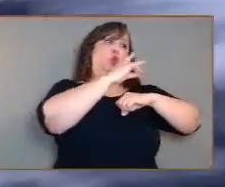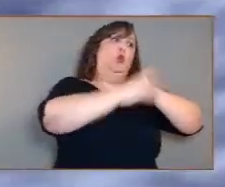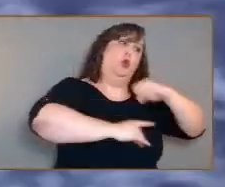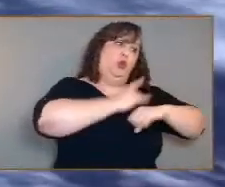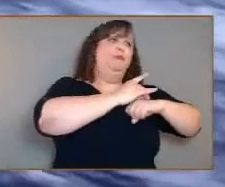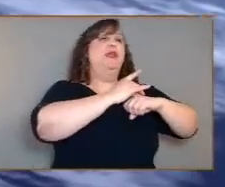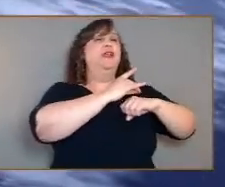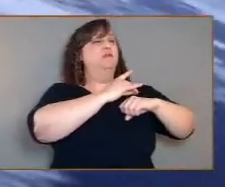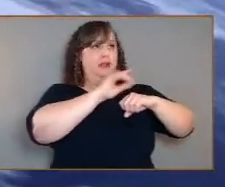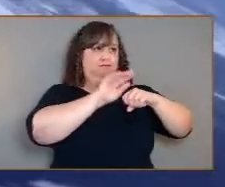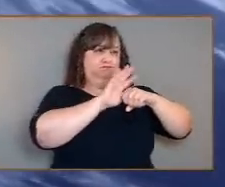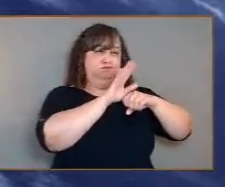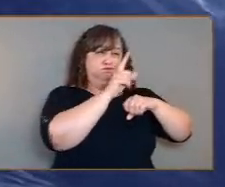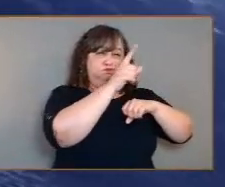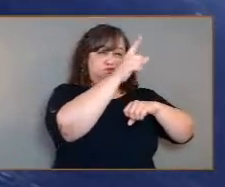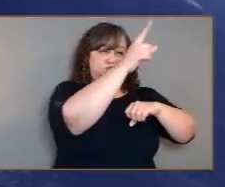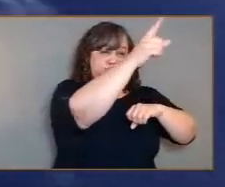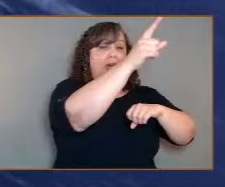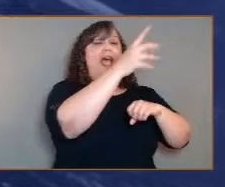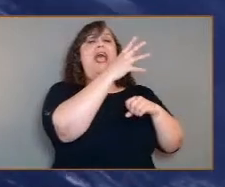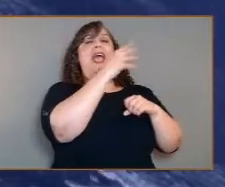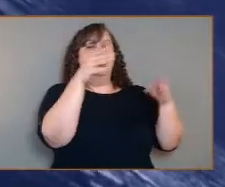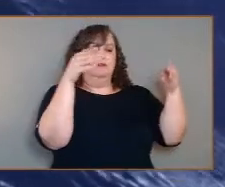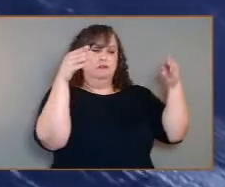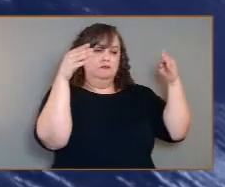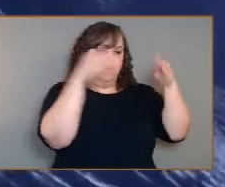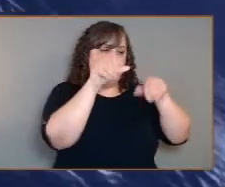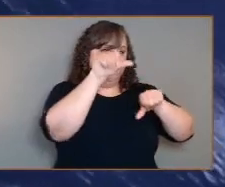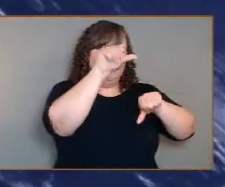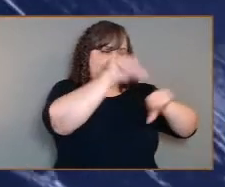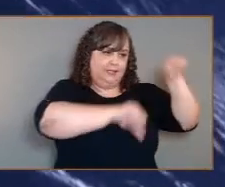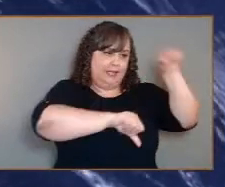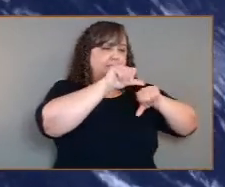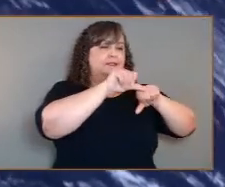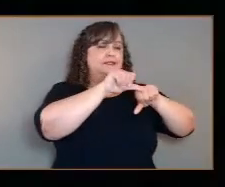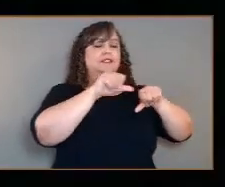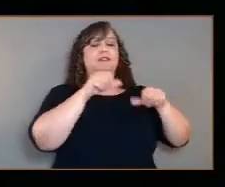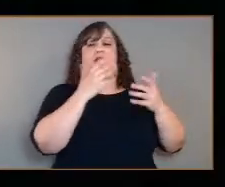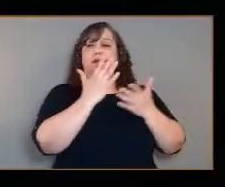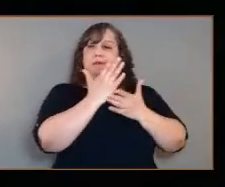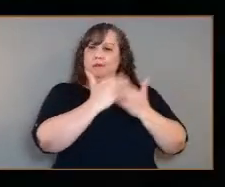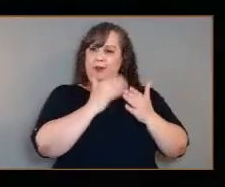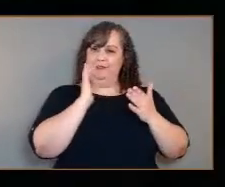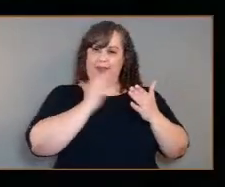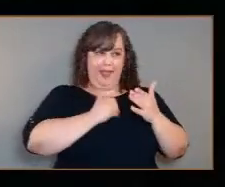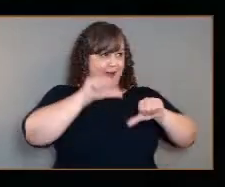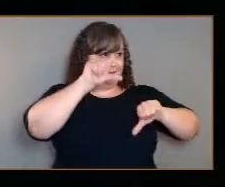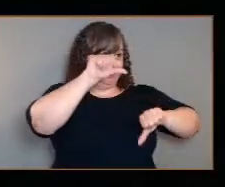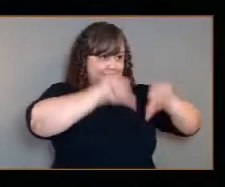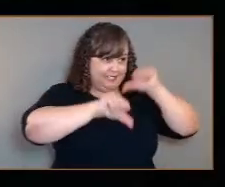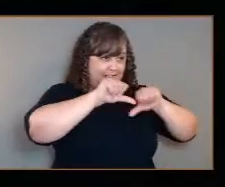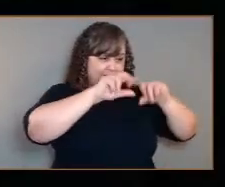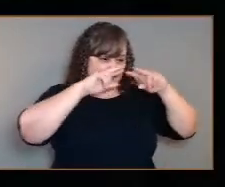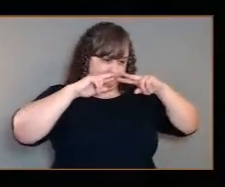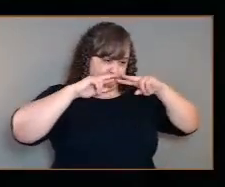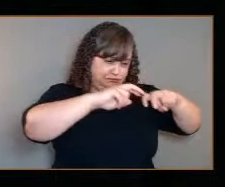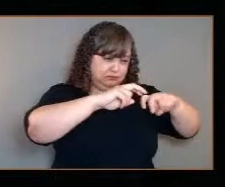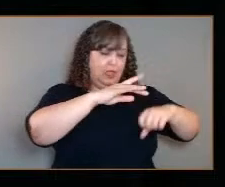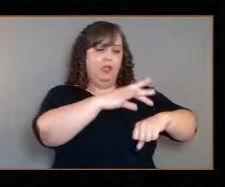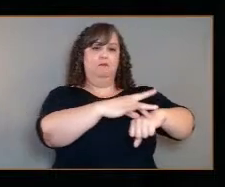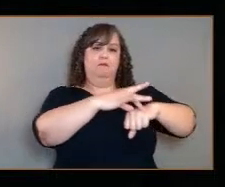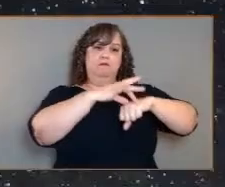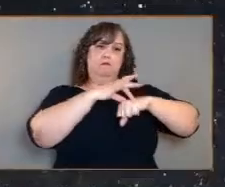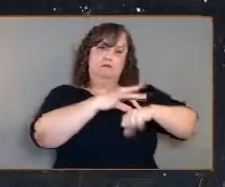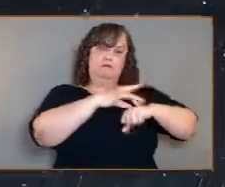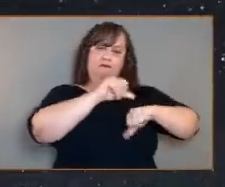concentrating on science. And part of our science is that we're looking at planetary science. to find